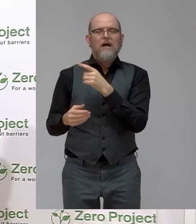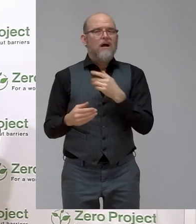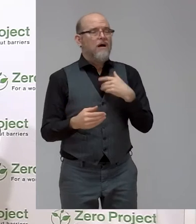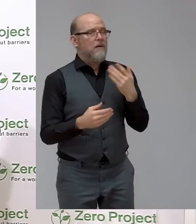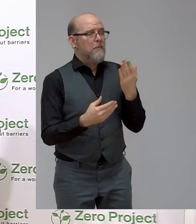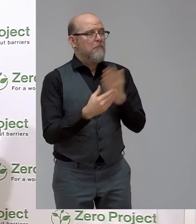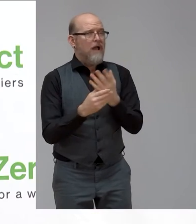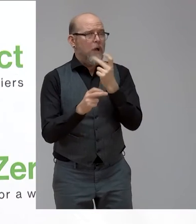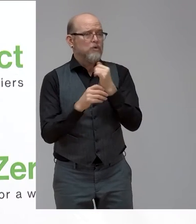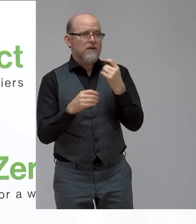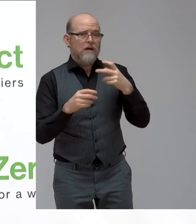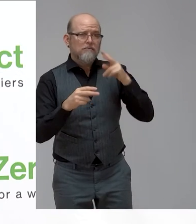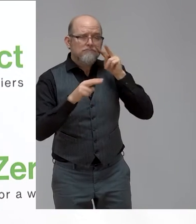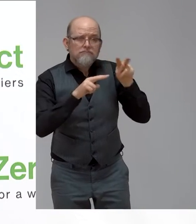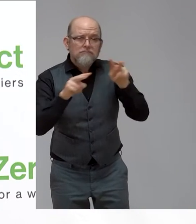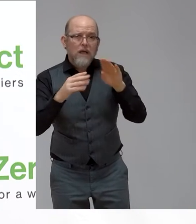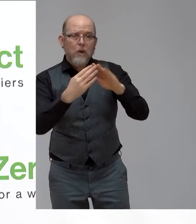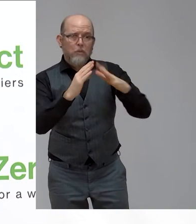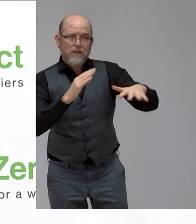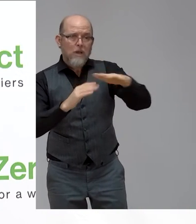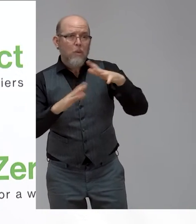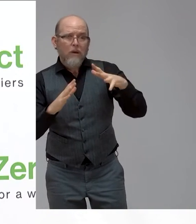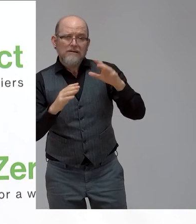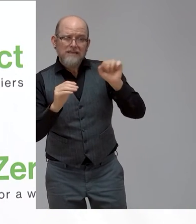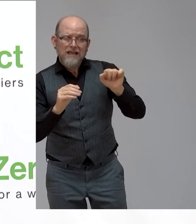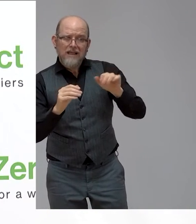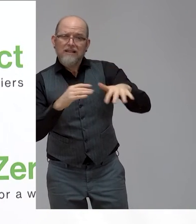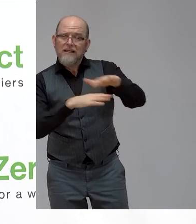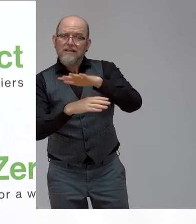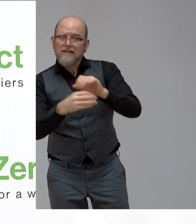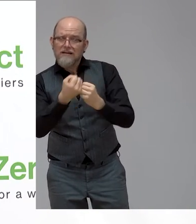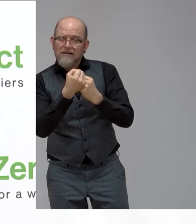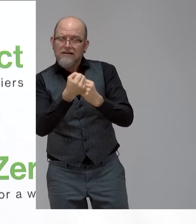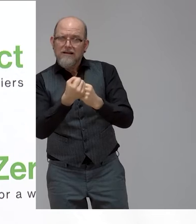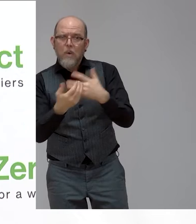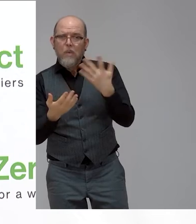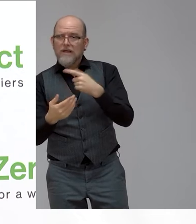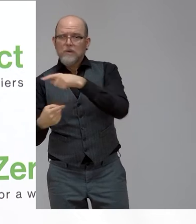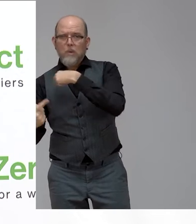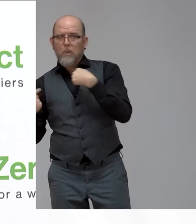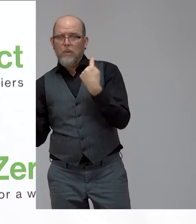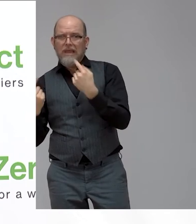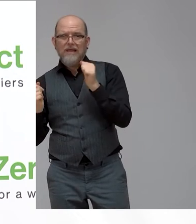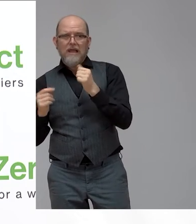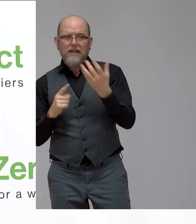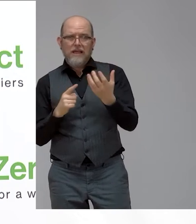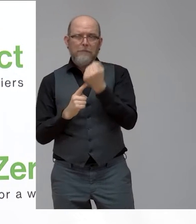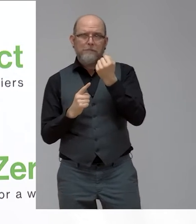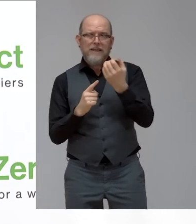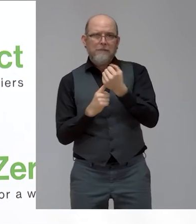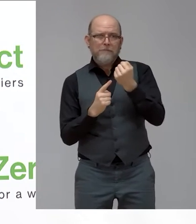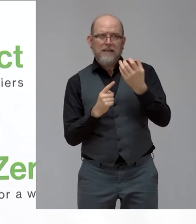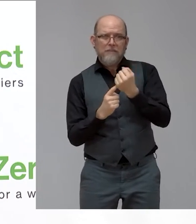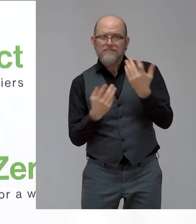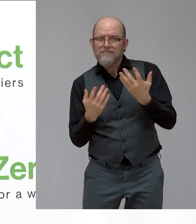we are a business. And as a successful banking business, it is very important for us to leverage on the 15